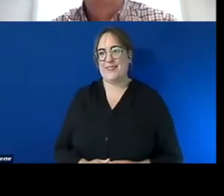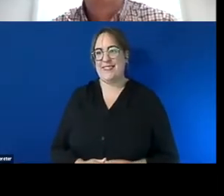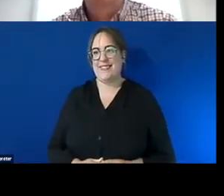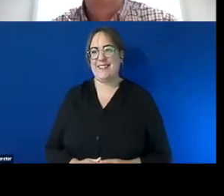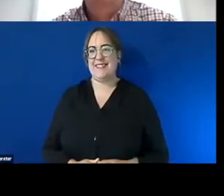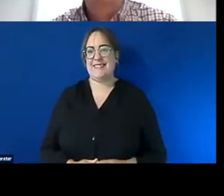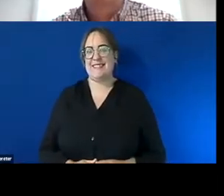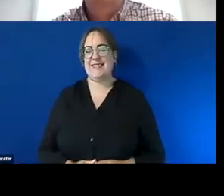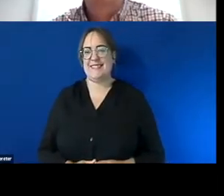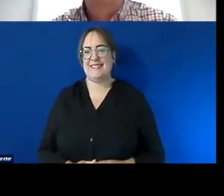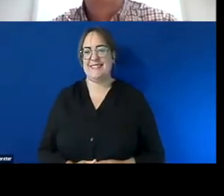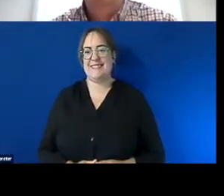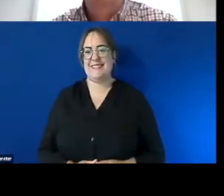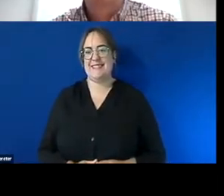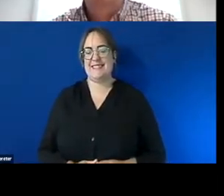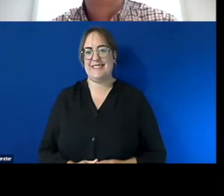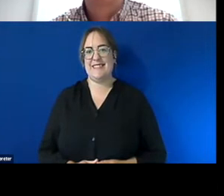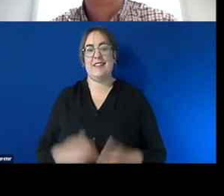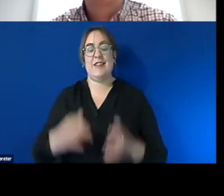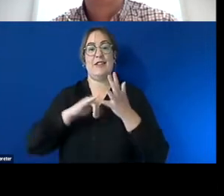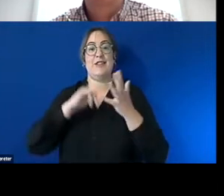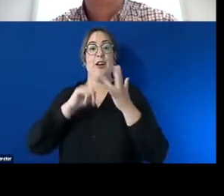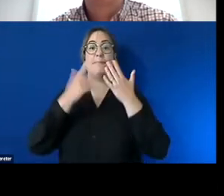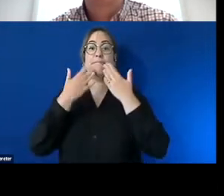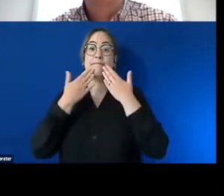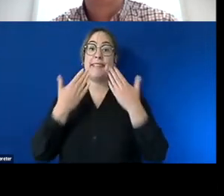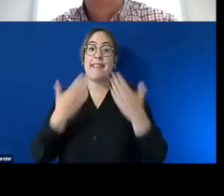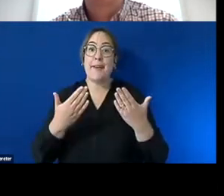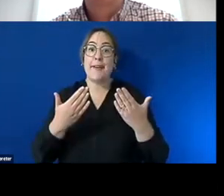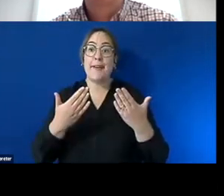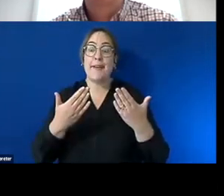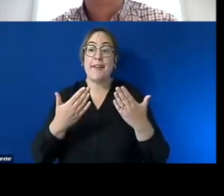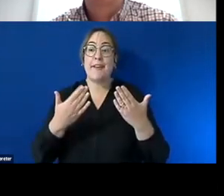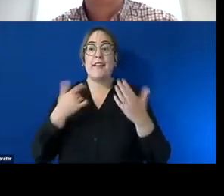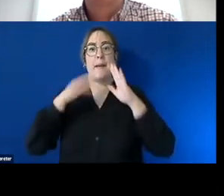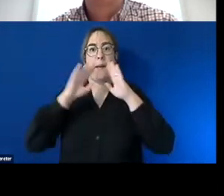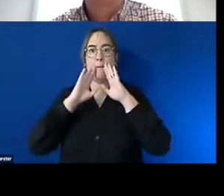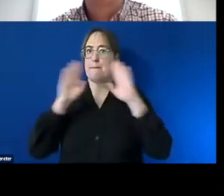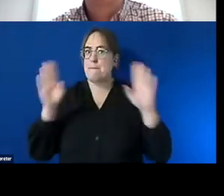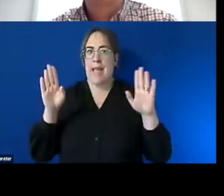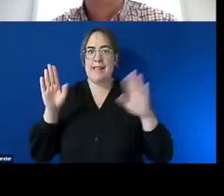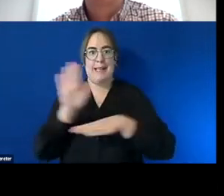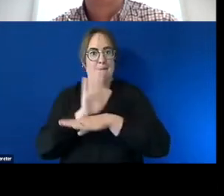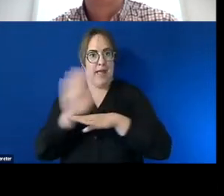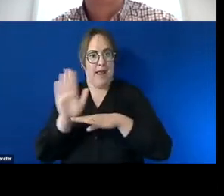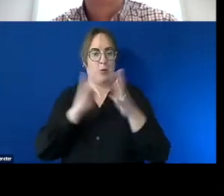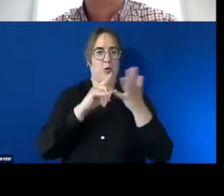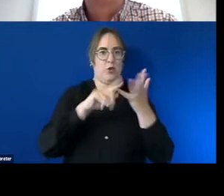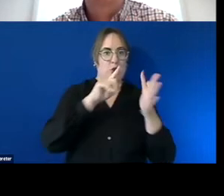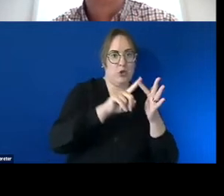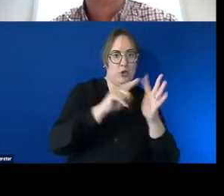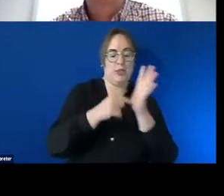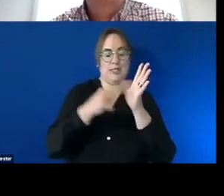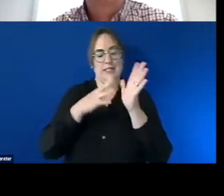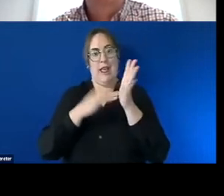see the results of that poll so thank you again um to our amazing panel uh to sue tamsin tom